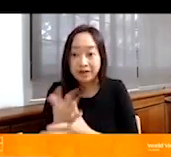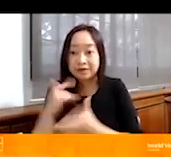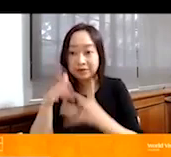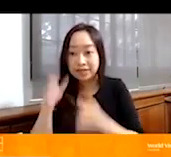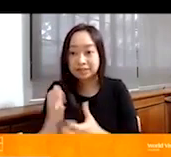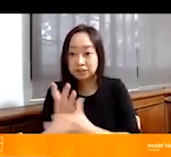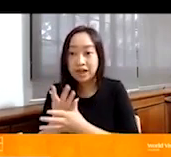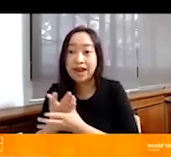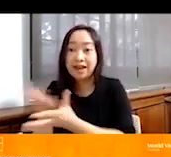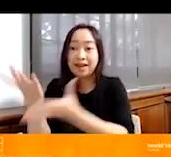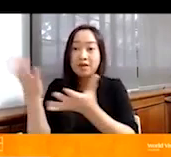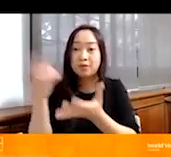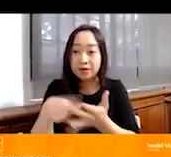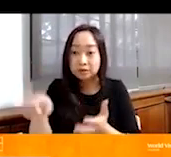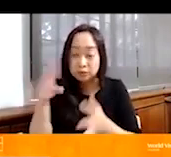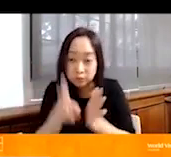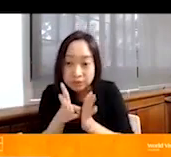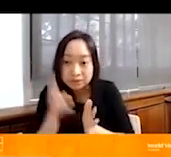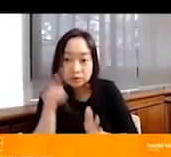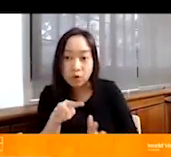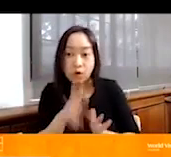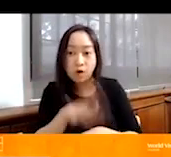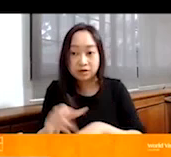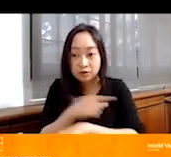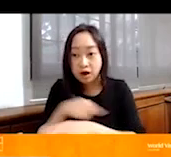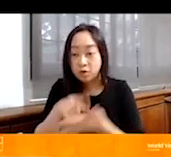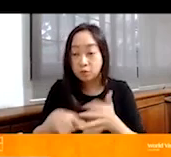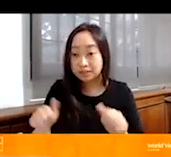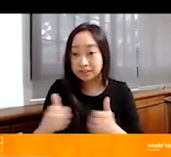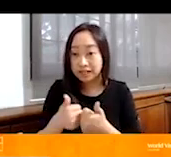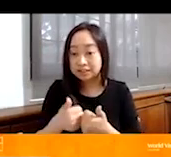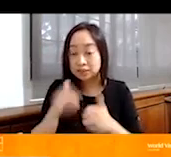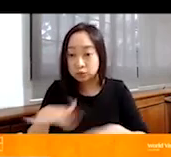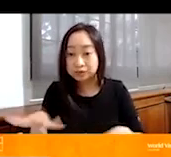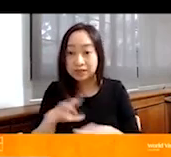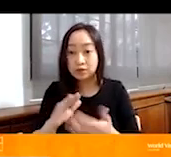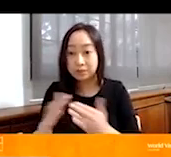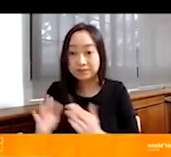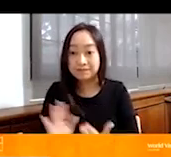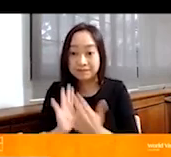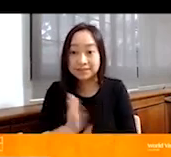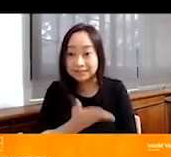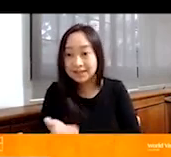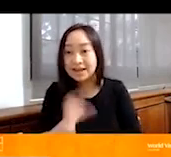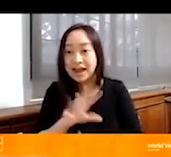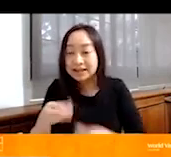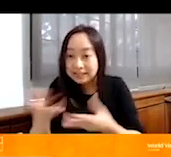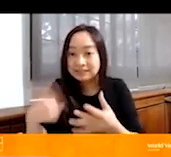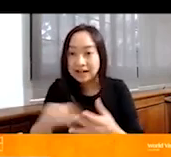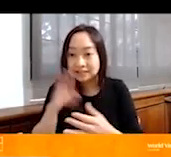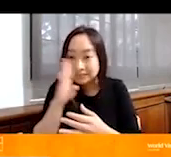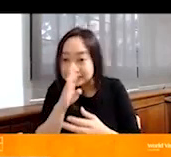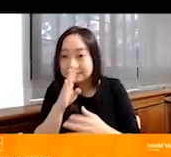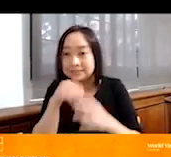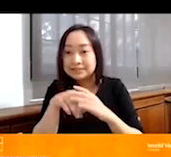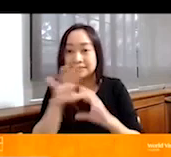with us really what you're witnessing on the ground, what are some of the challenges the children and the communities face, and just giving us a glimpse into their